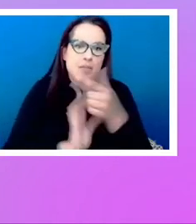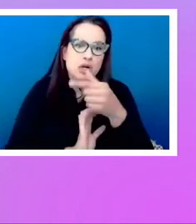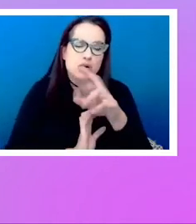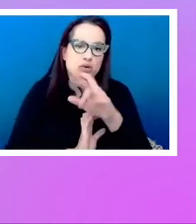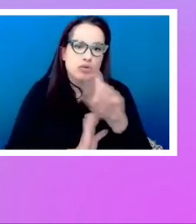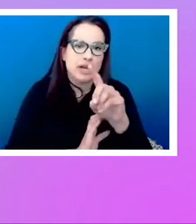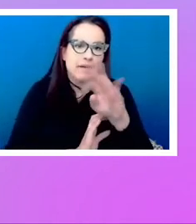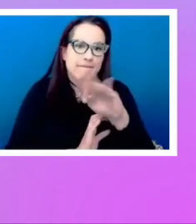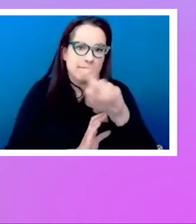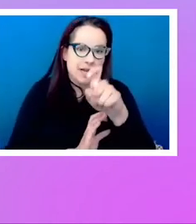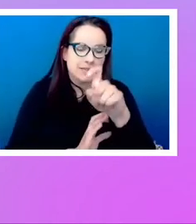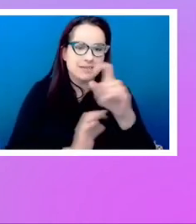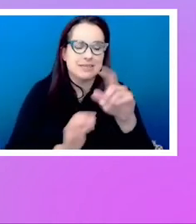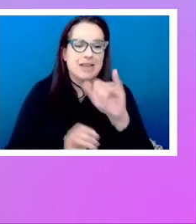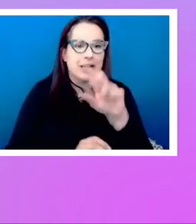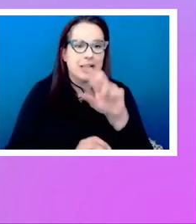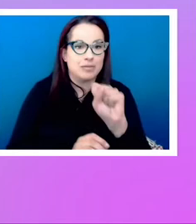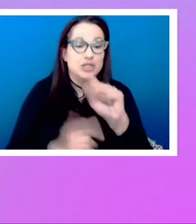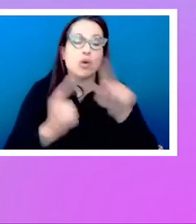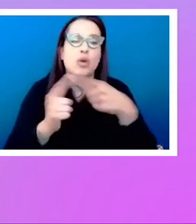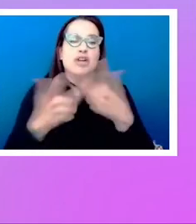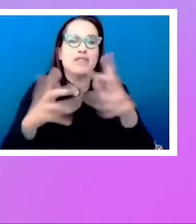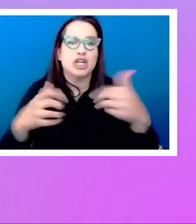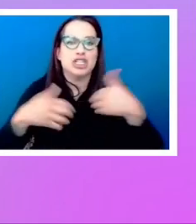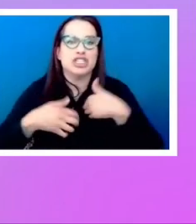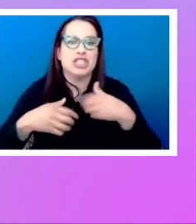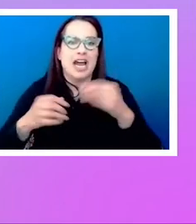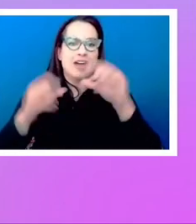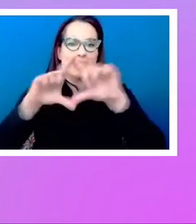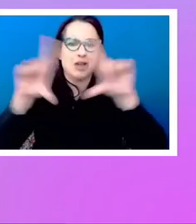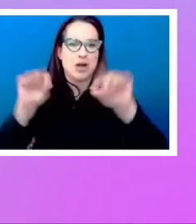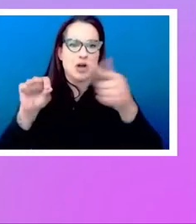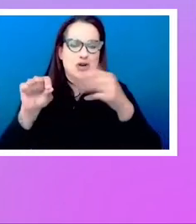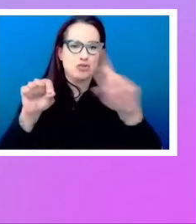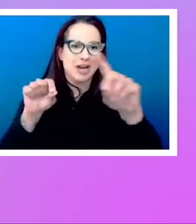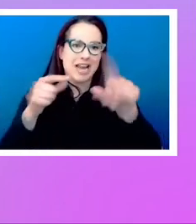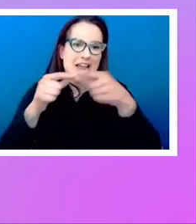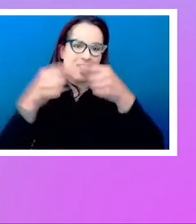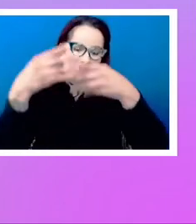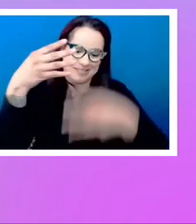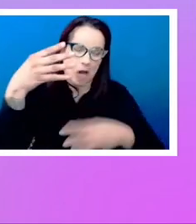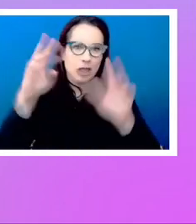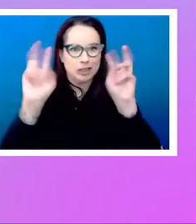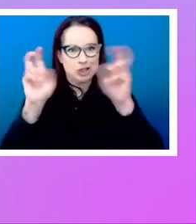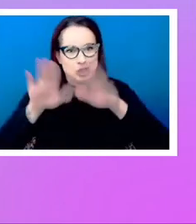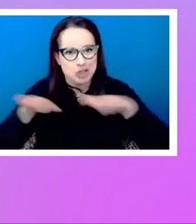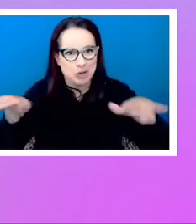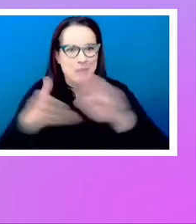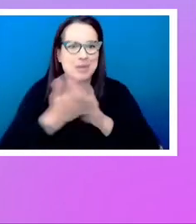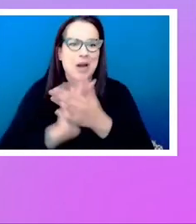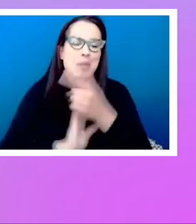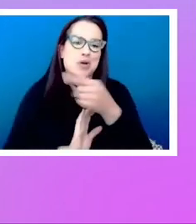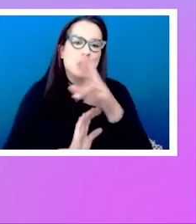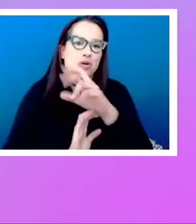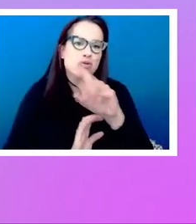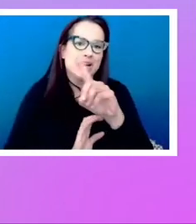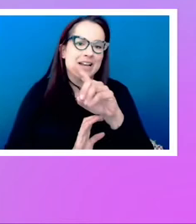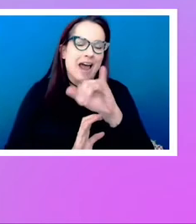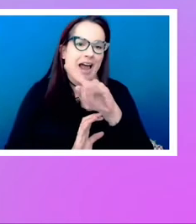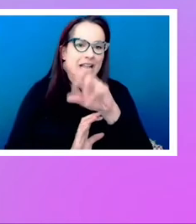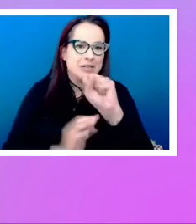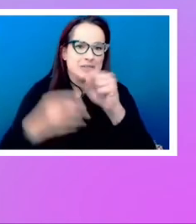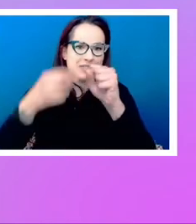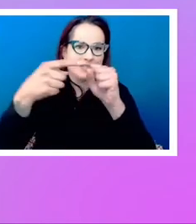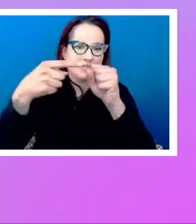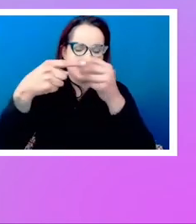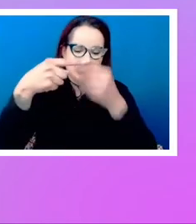grid container and the children become grid items and you do whatever you want with them, then anything inside there goes back